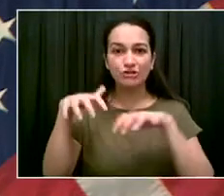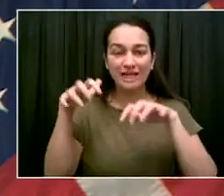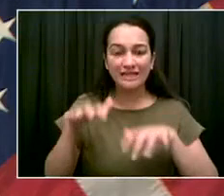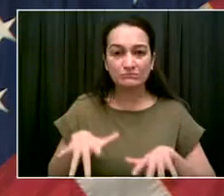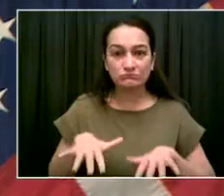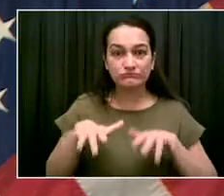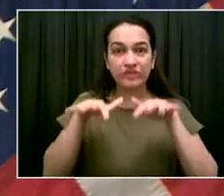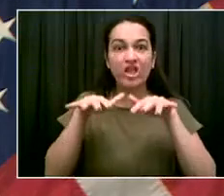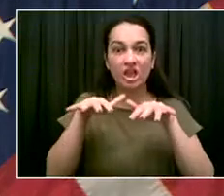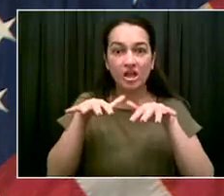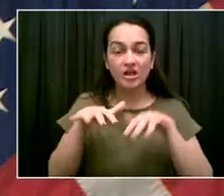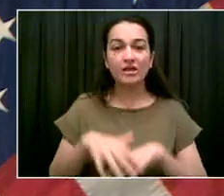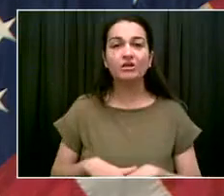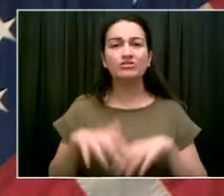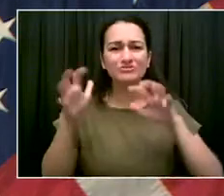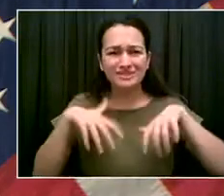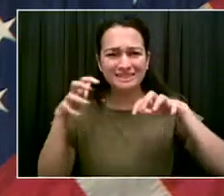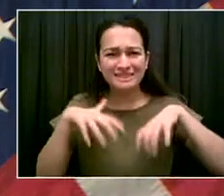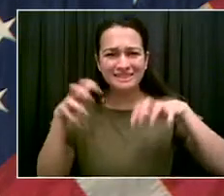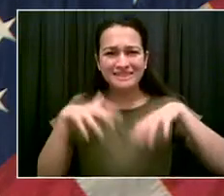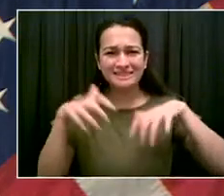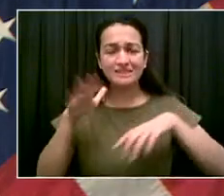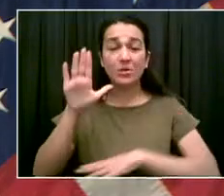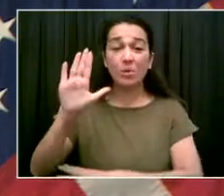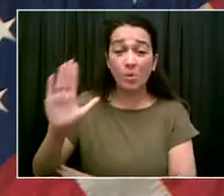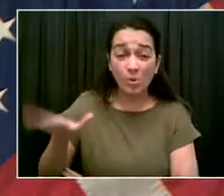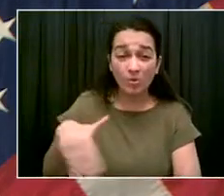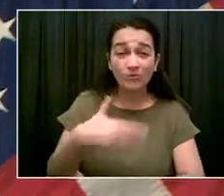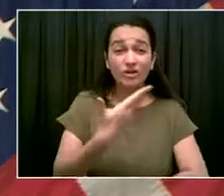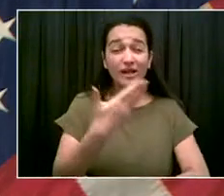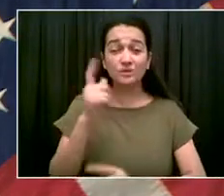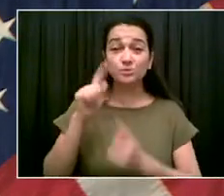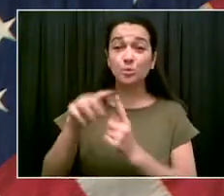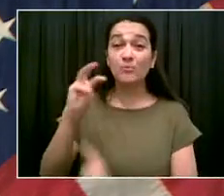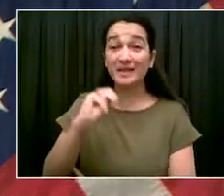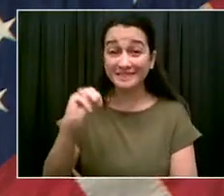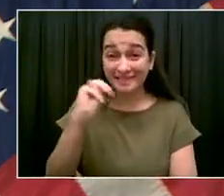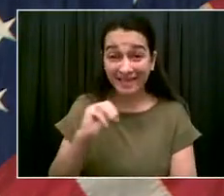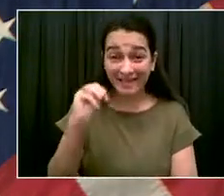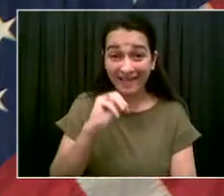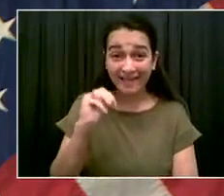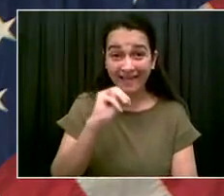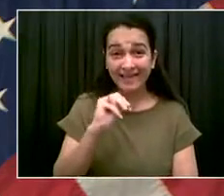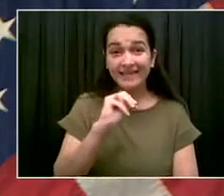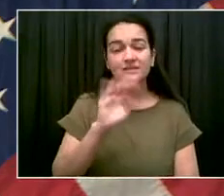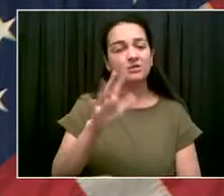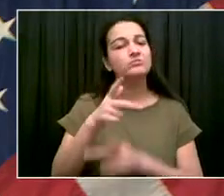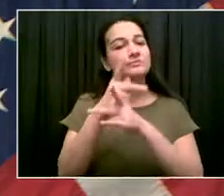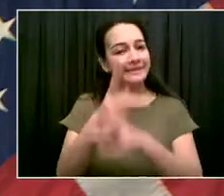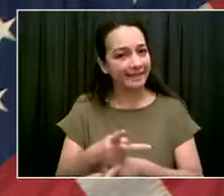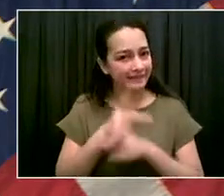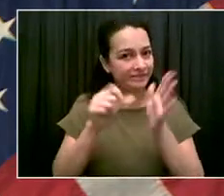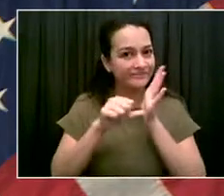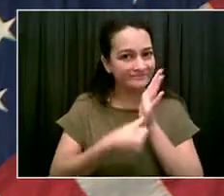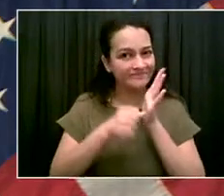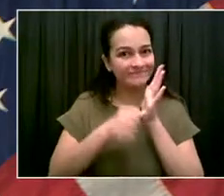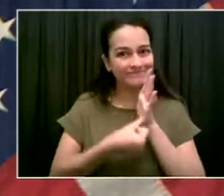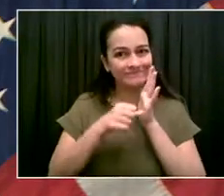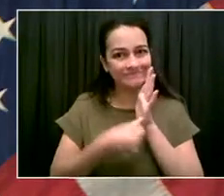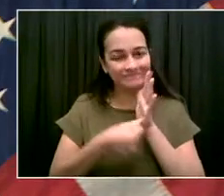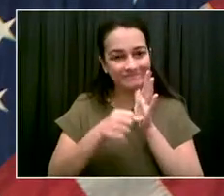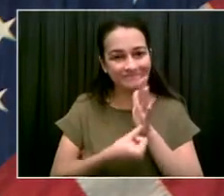from overnight Saturday into Monday morning are expected, so please be careful, especially if there is some localized flooding.